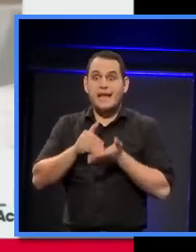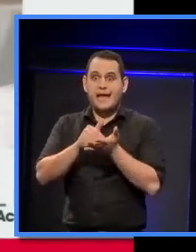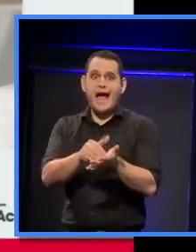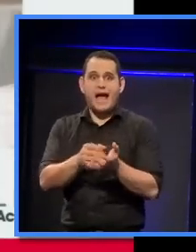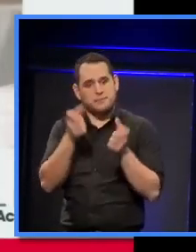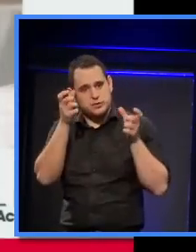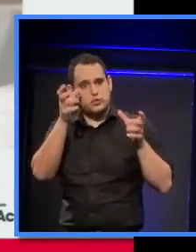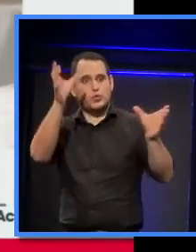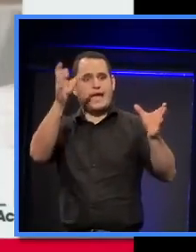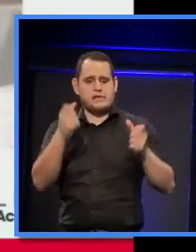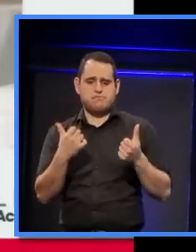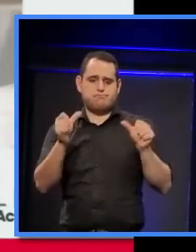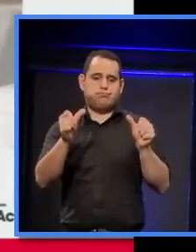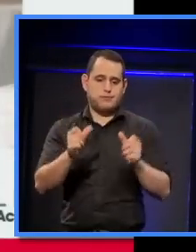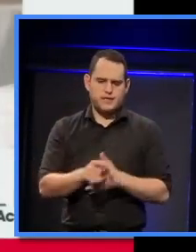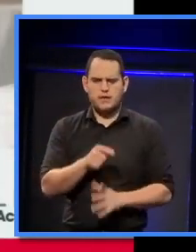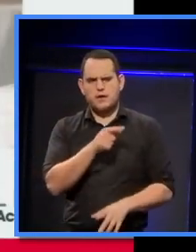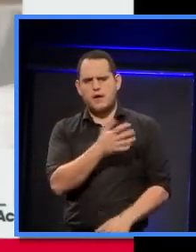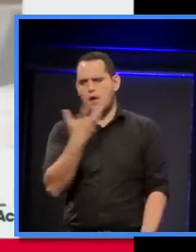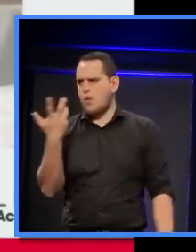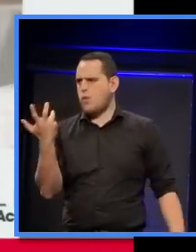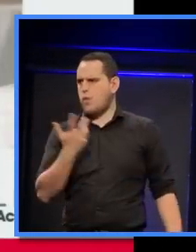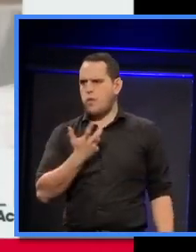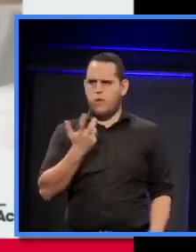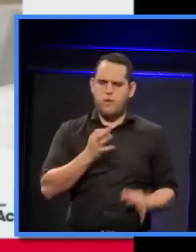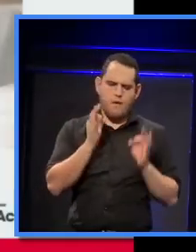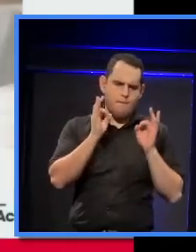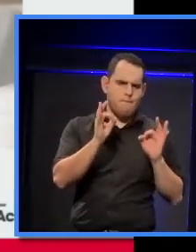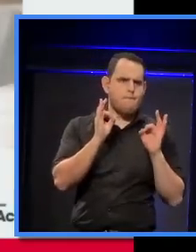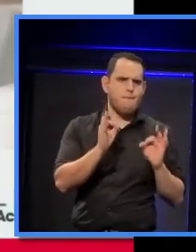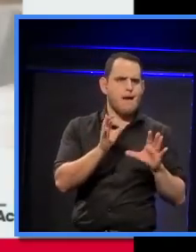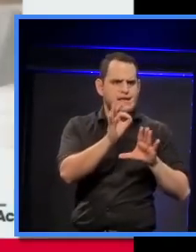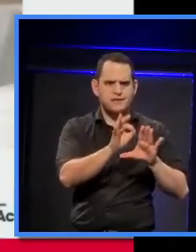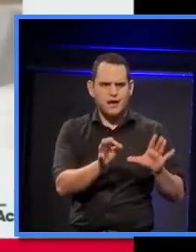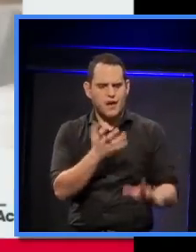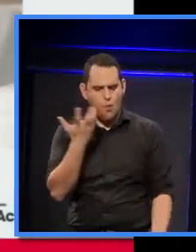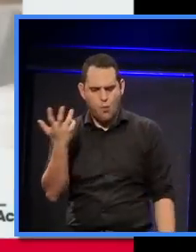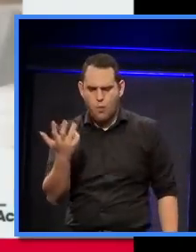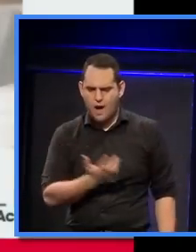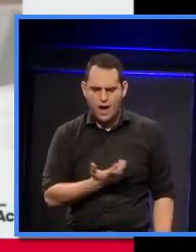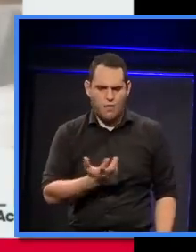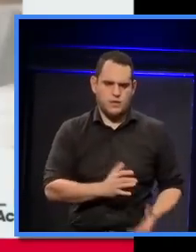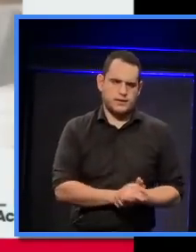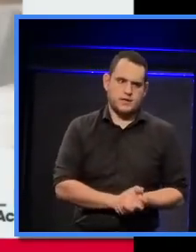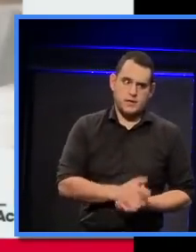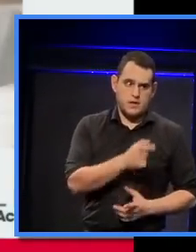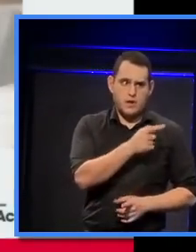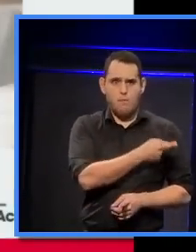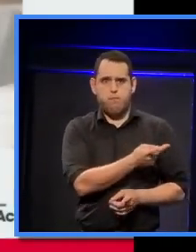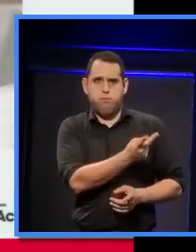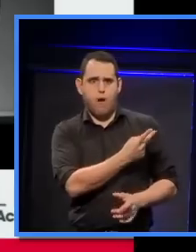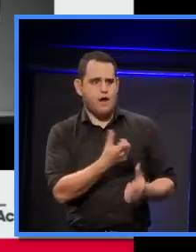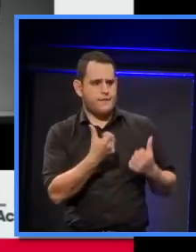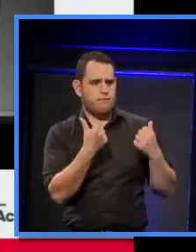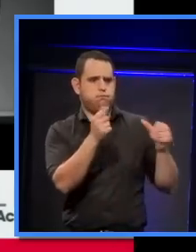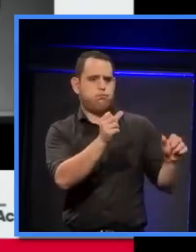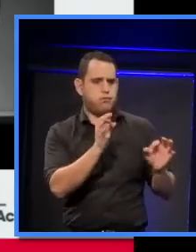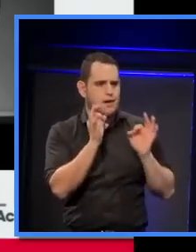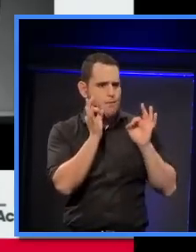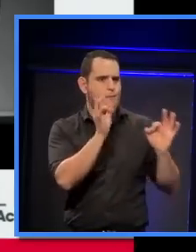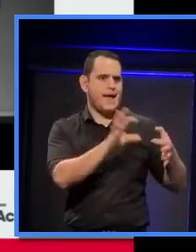going. And an amazing architect to work with, really outstanding, and he and Harold formed a really terrific relationship.